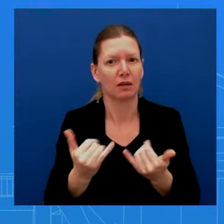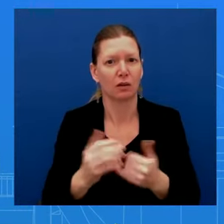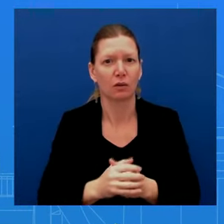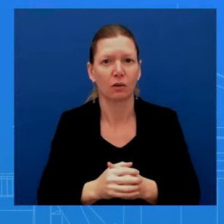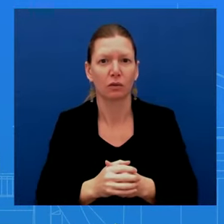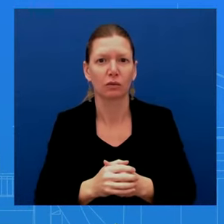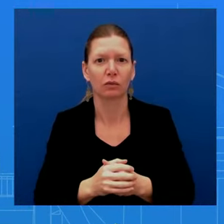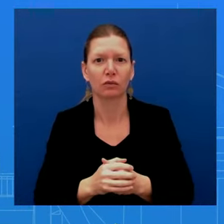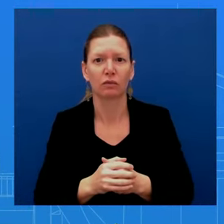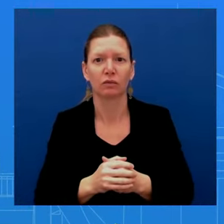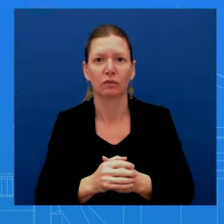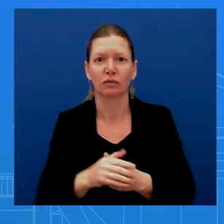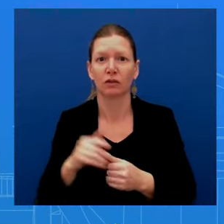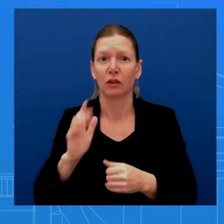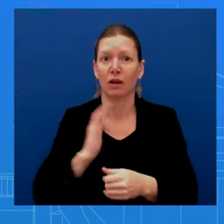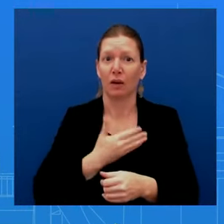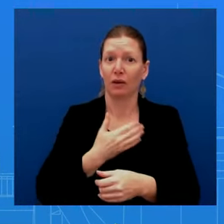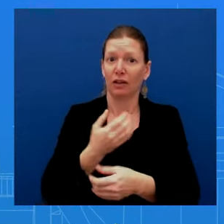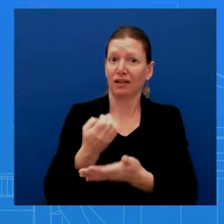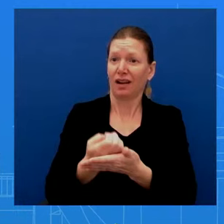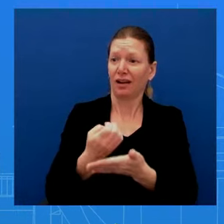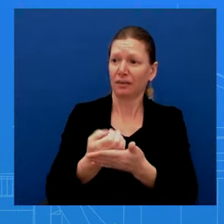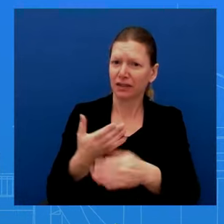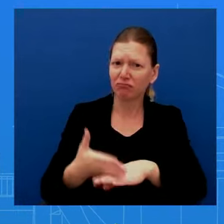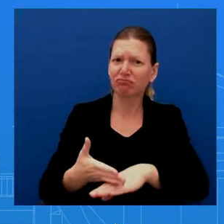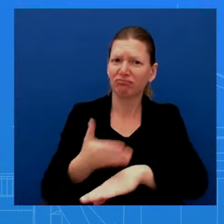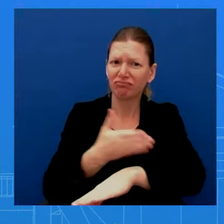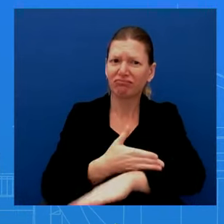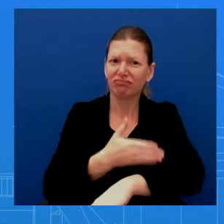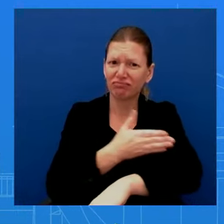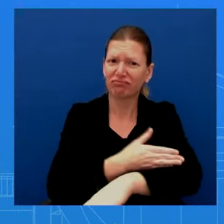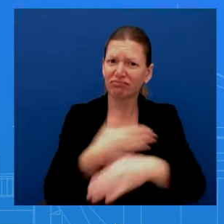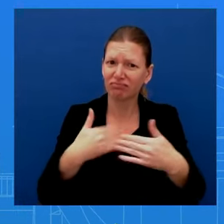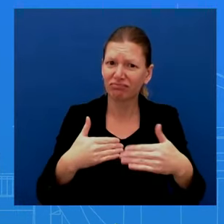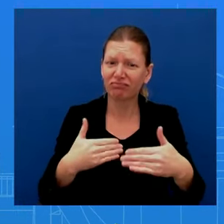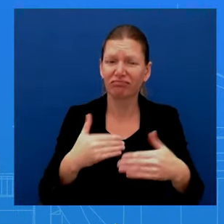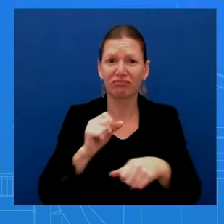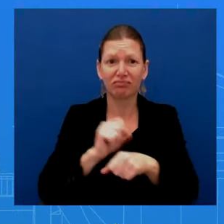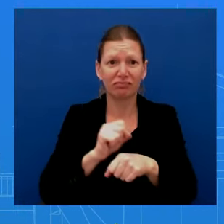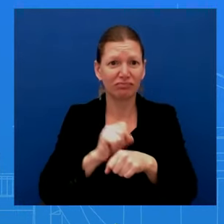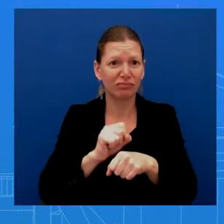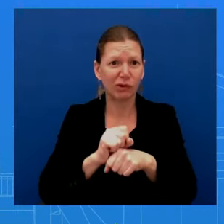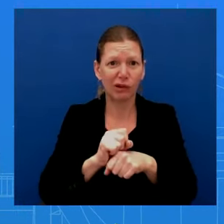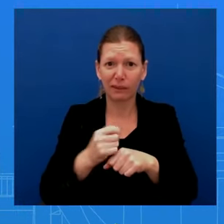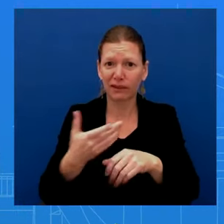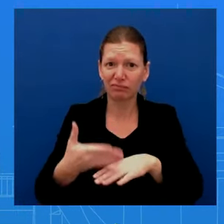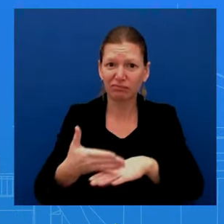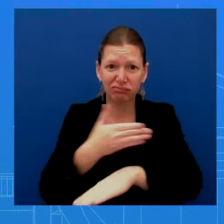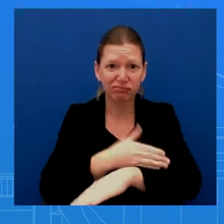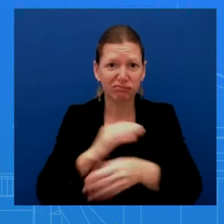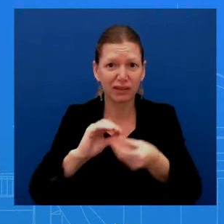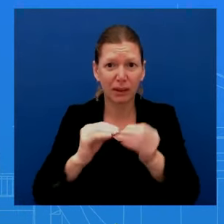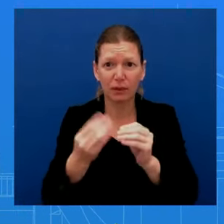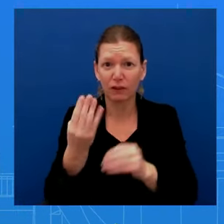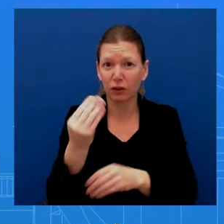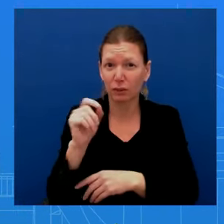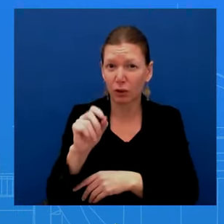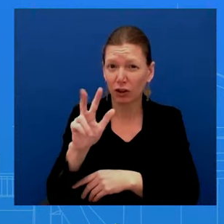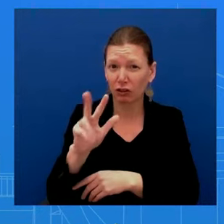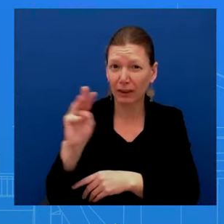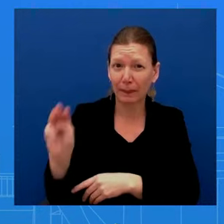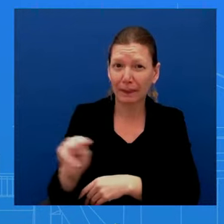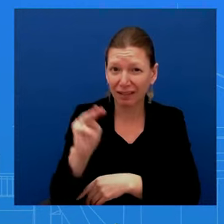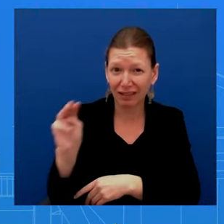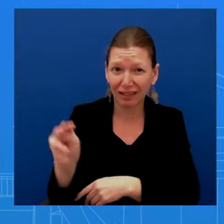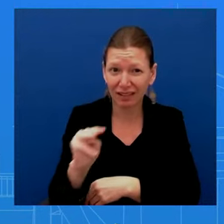it, employment is up. 14.3 million overall, 2.7 just the last year at a time of low